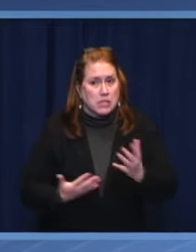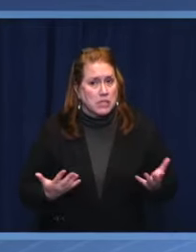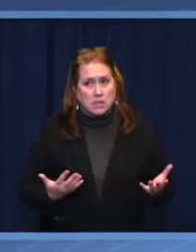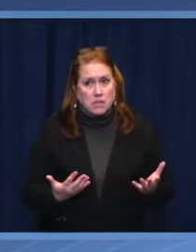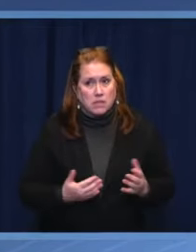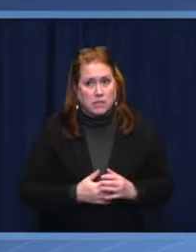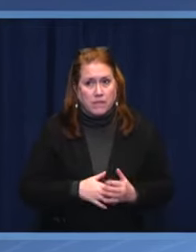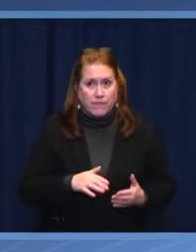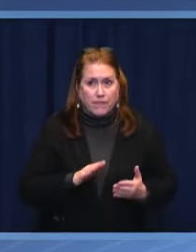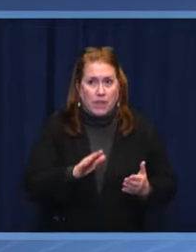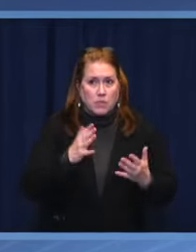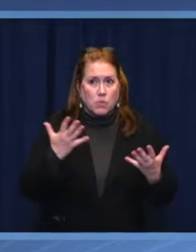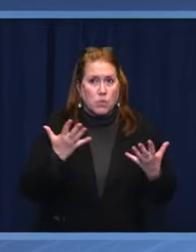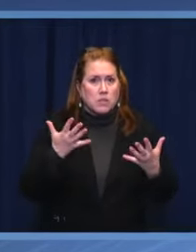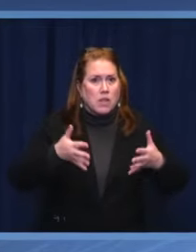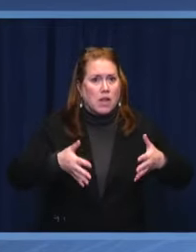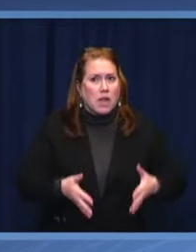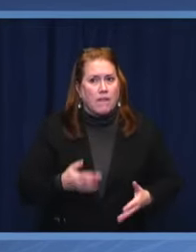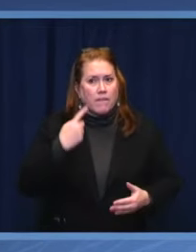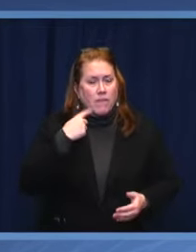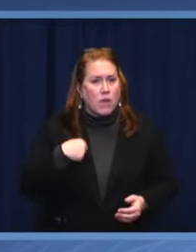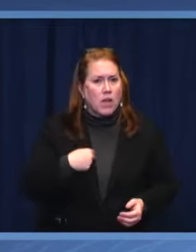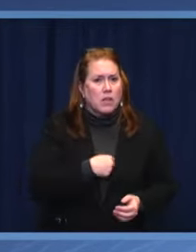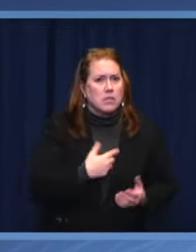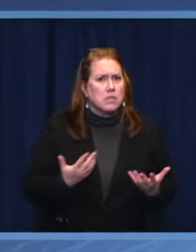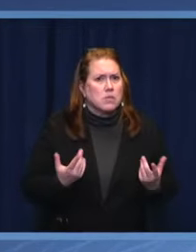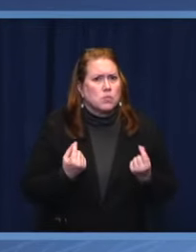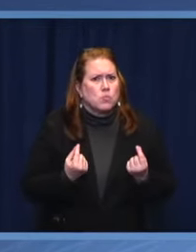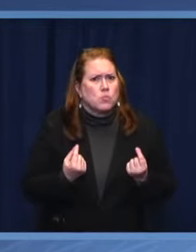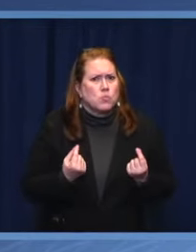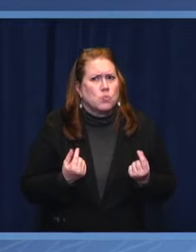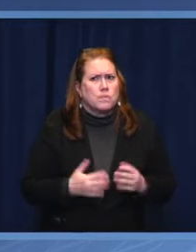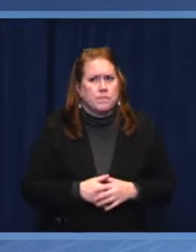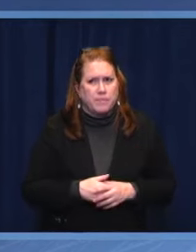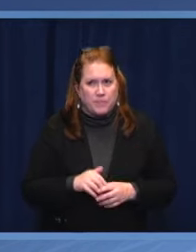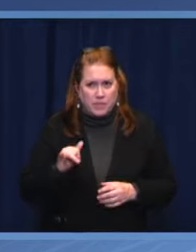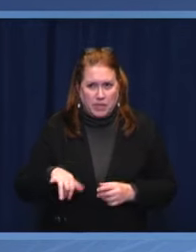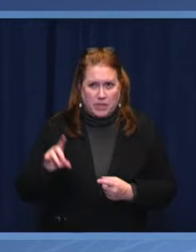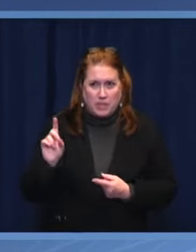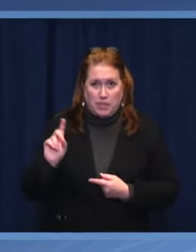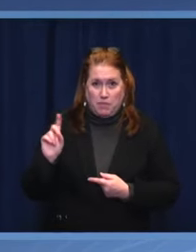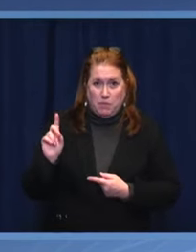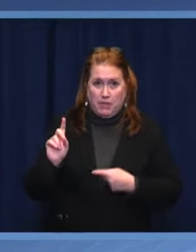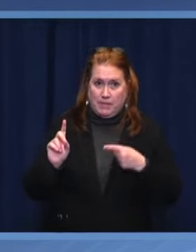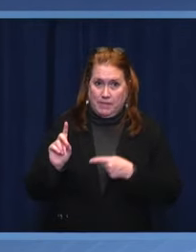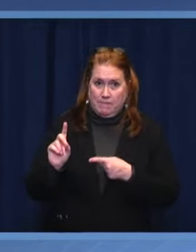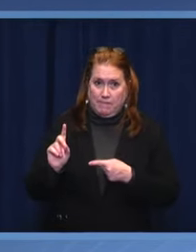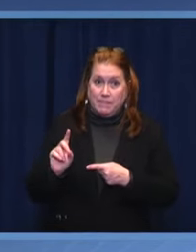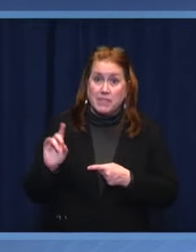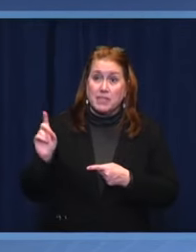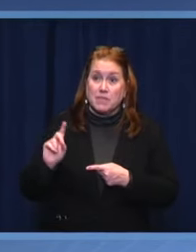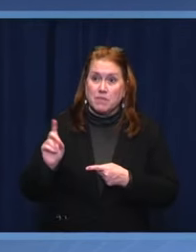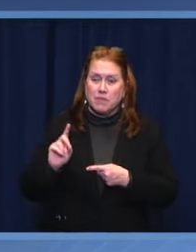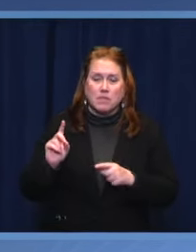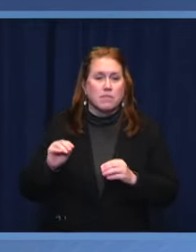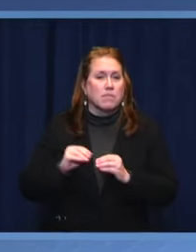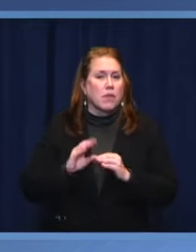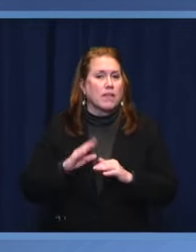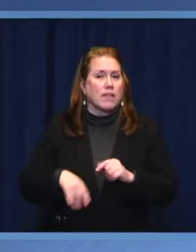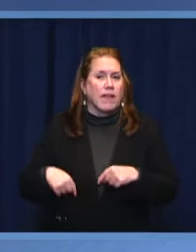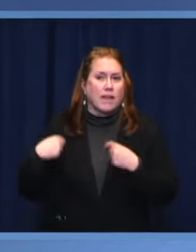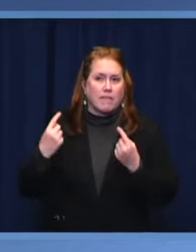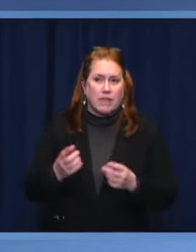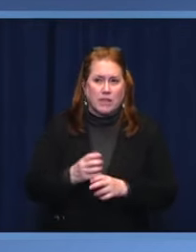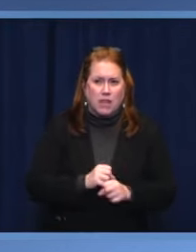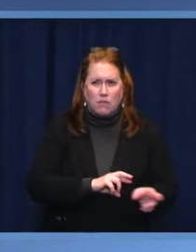this, what is left for us, democracy, because democracy, more than ever, is positioned as one